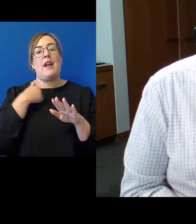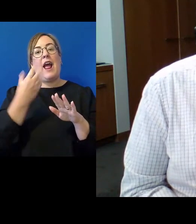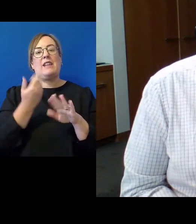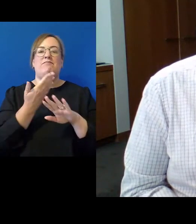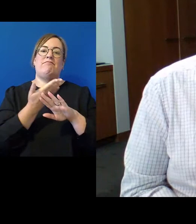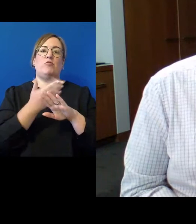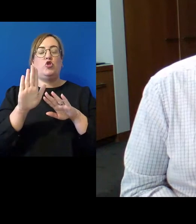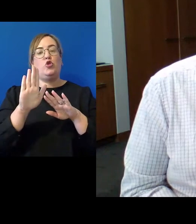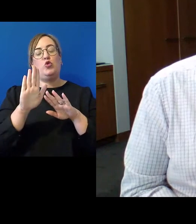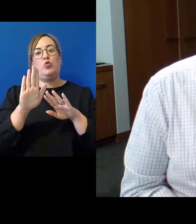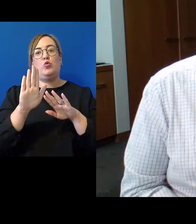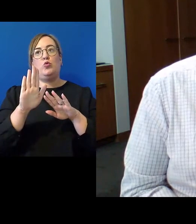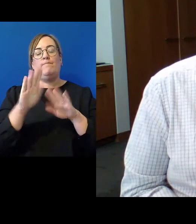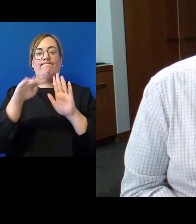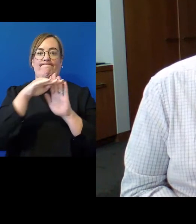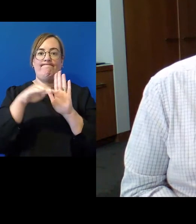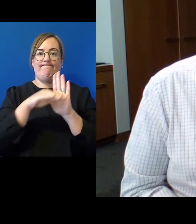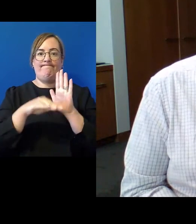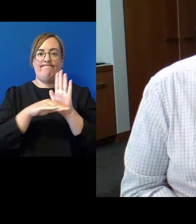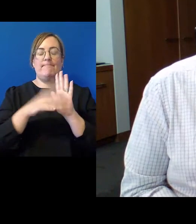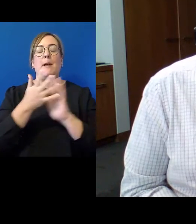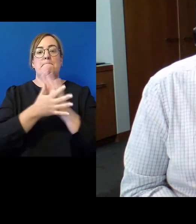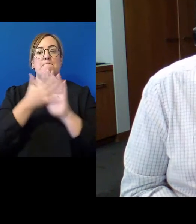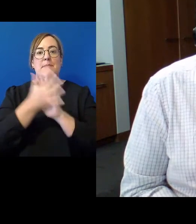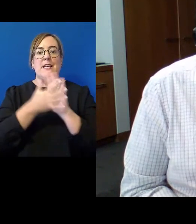which in maori means the world of light